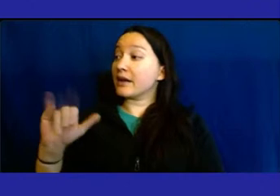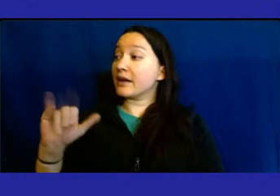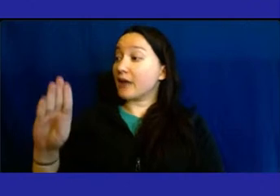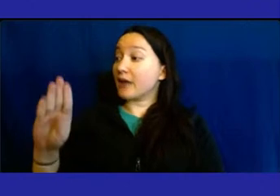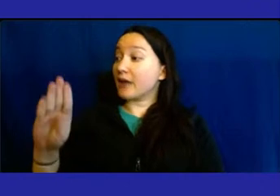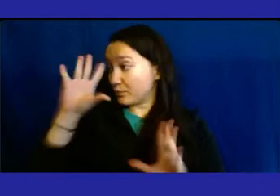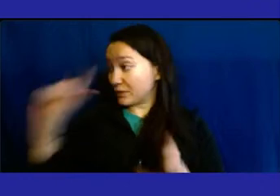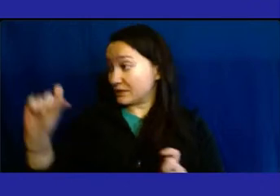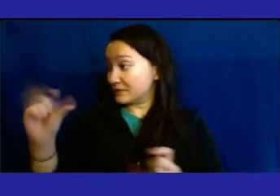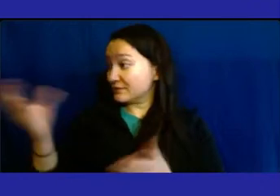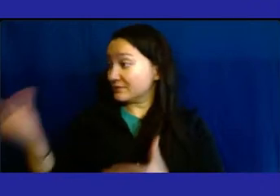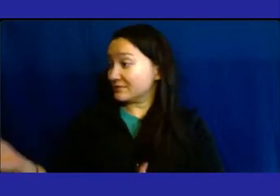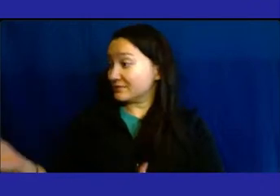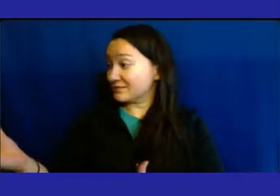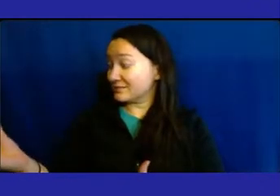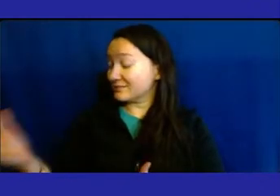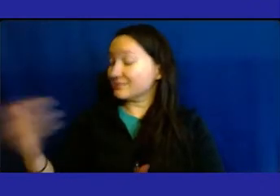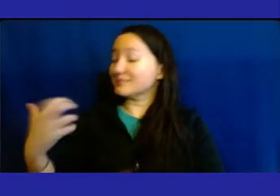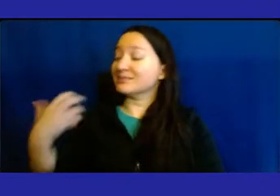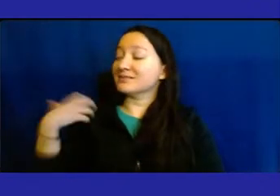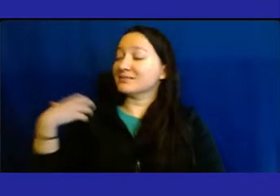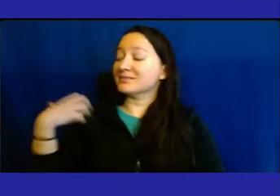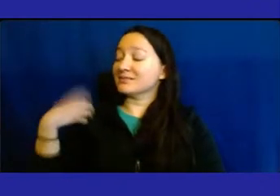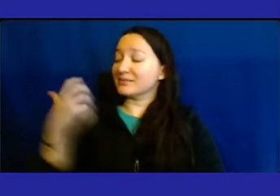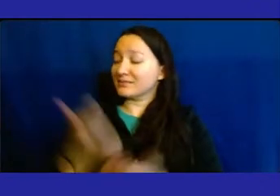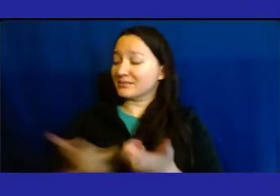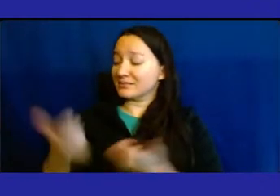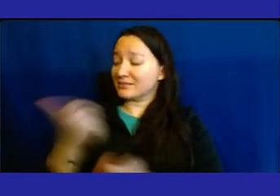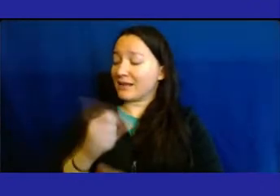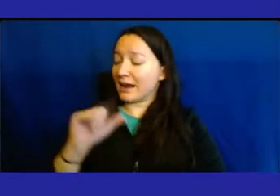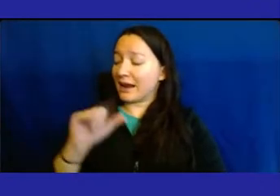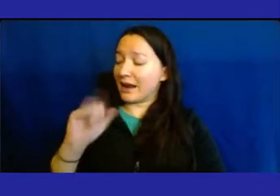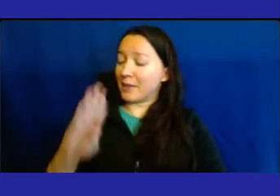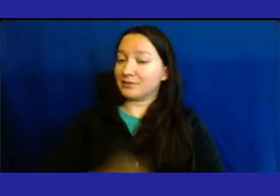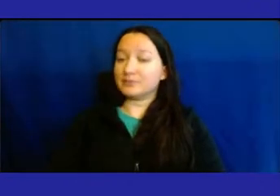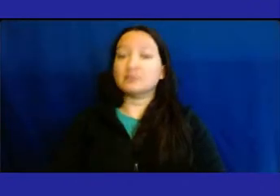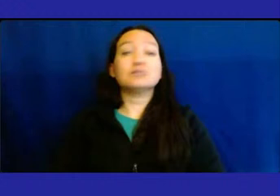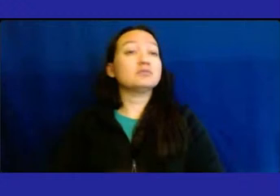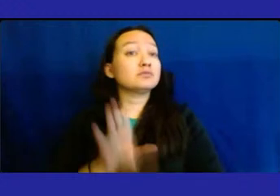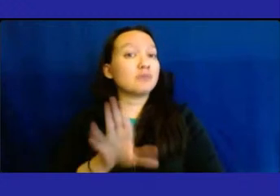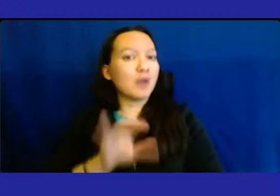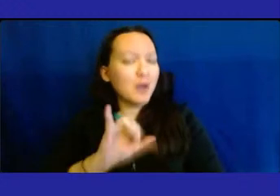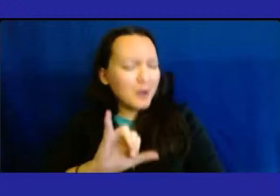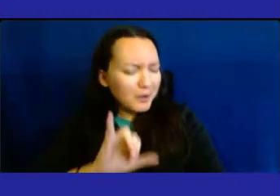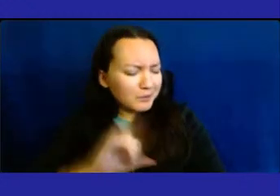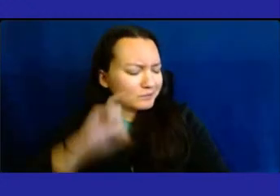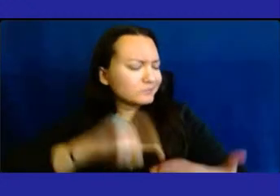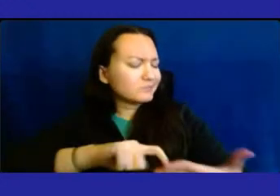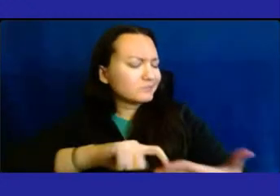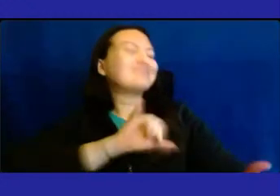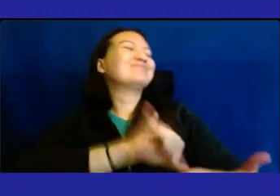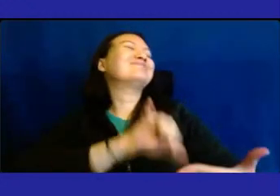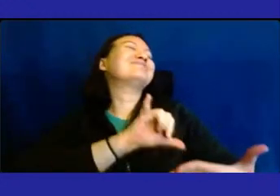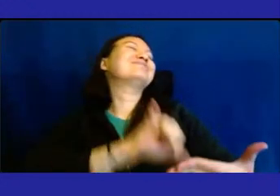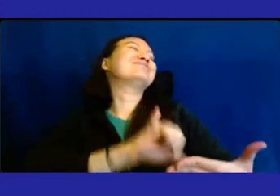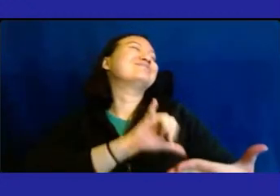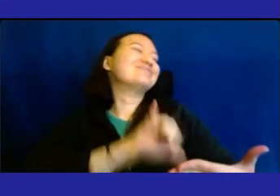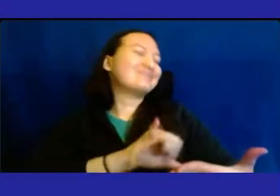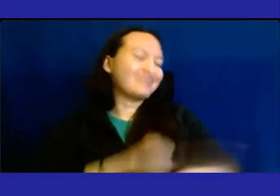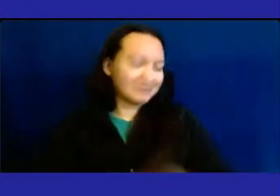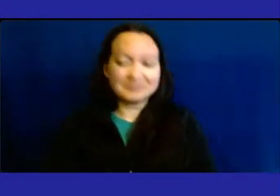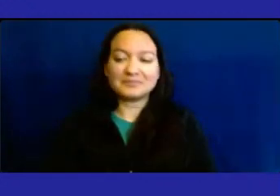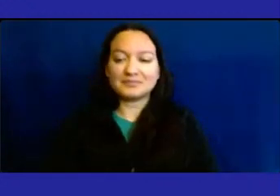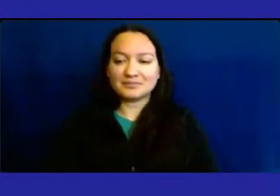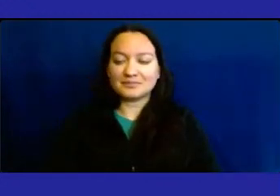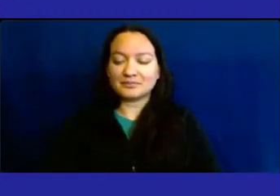The chair of Bellevue cab. Oh, so we go. Oh, okay. So let